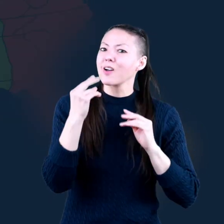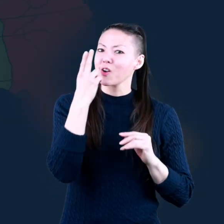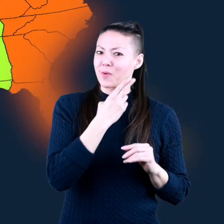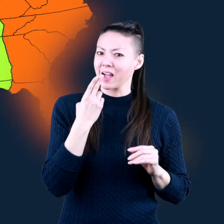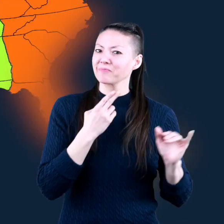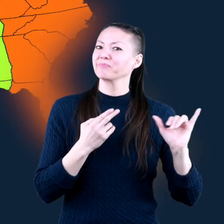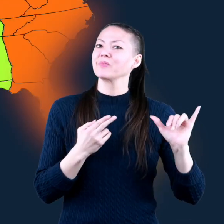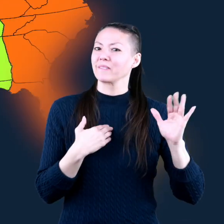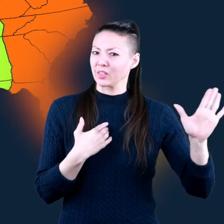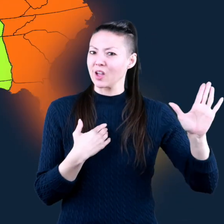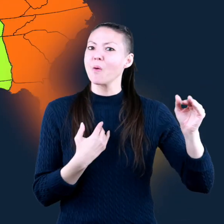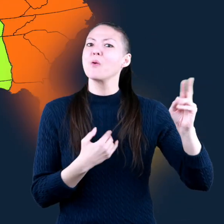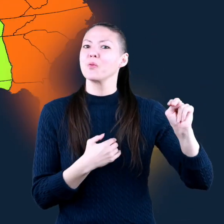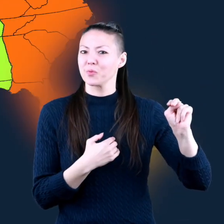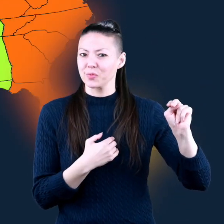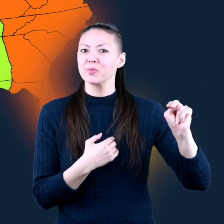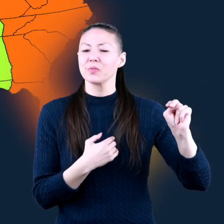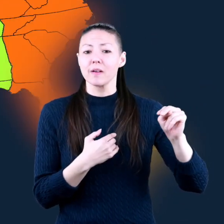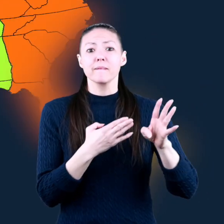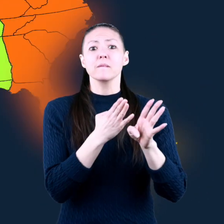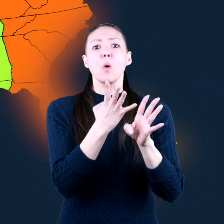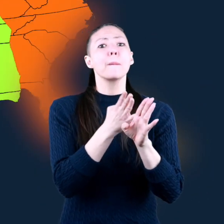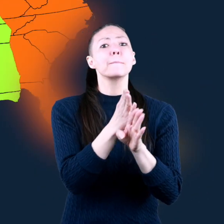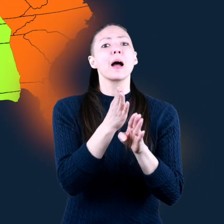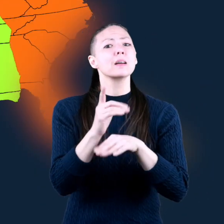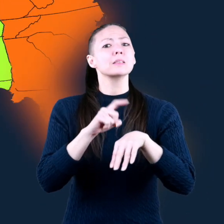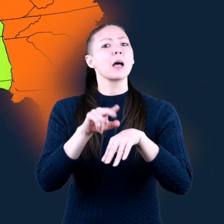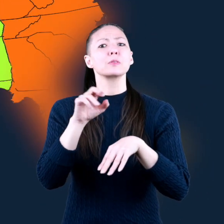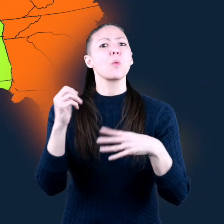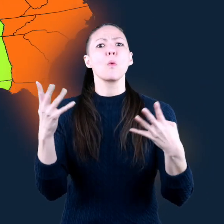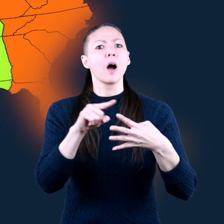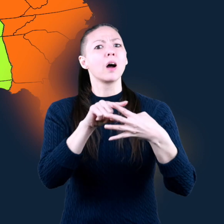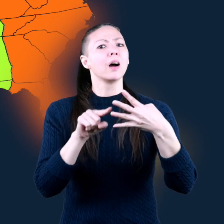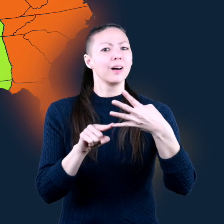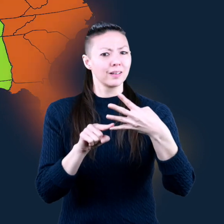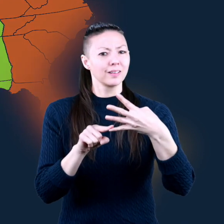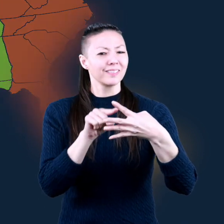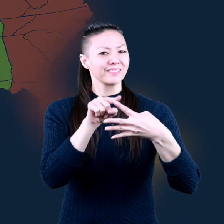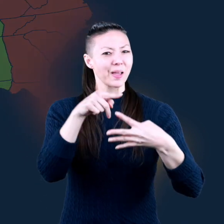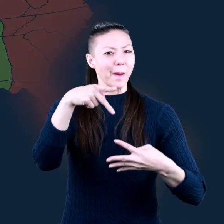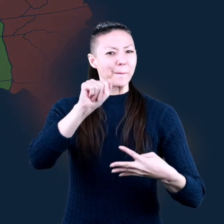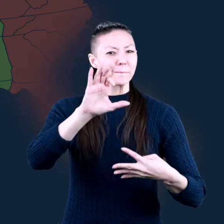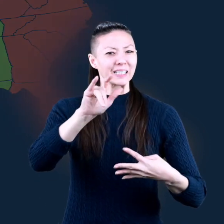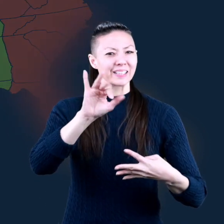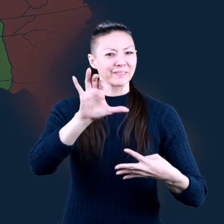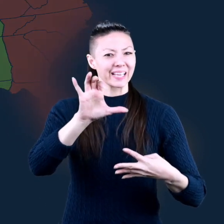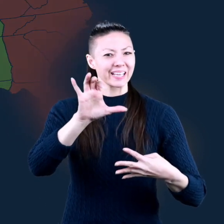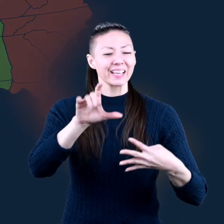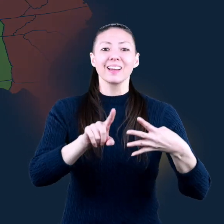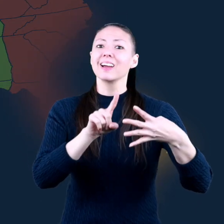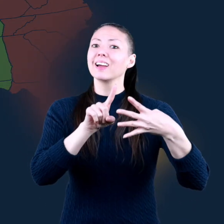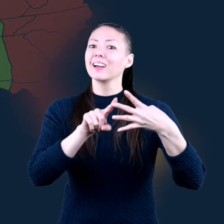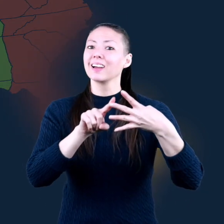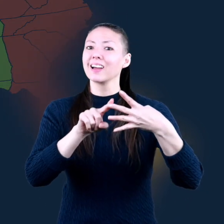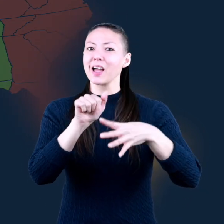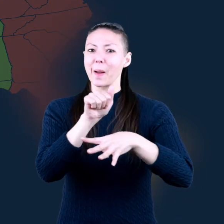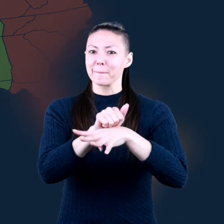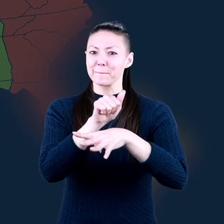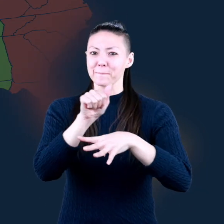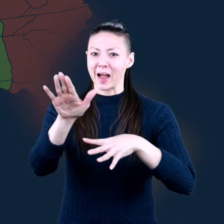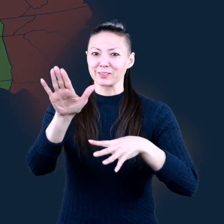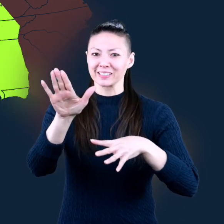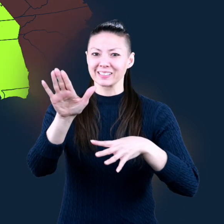Hawaii have their own. The four main time zones are Pacific, Mountain,